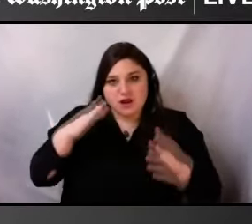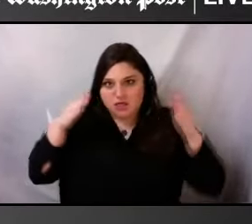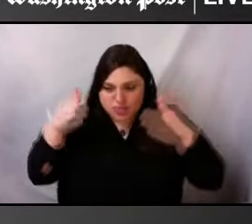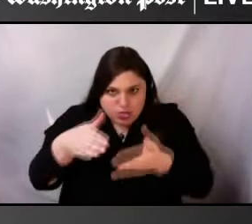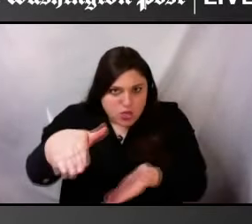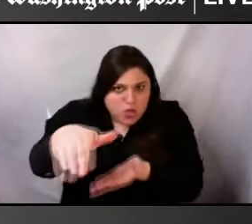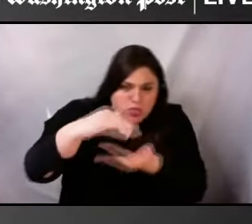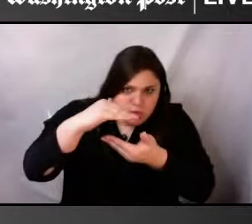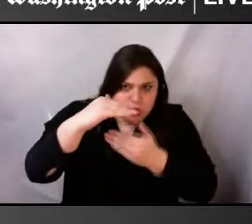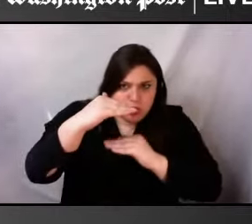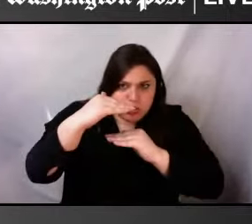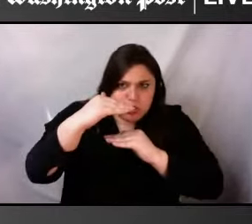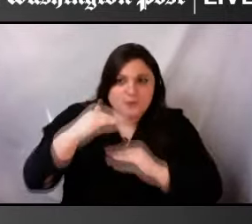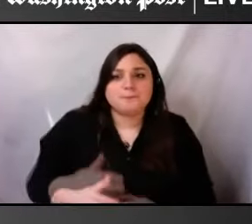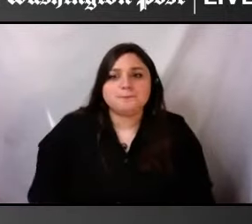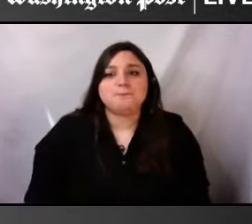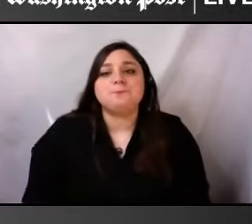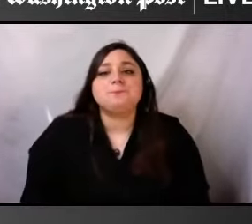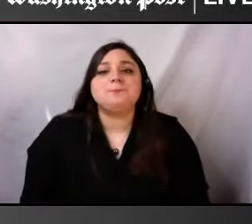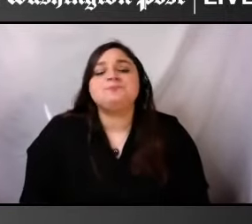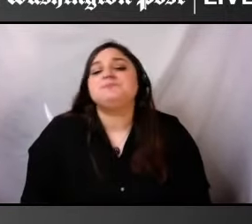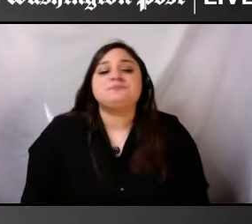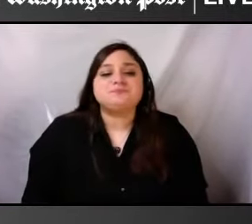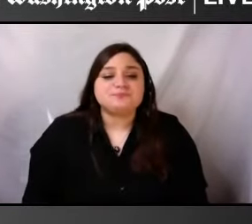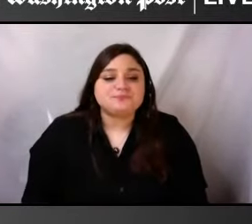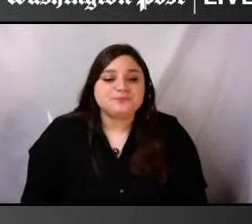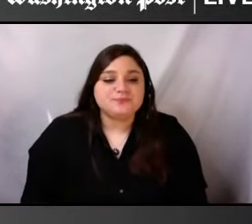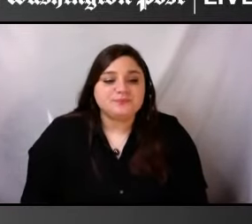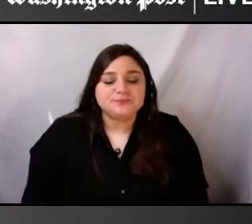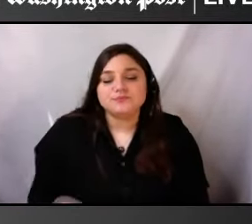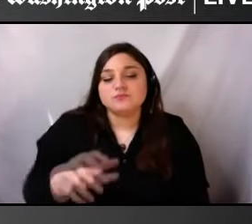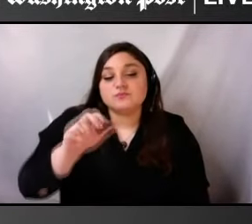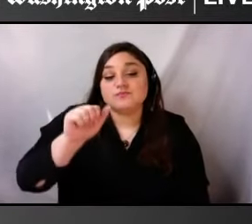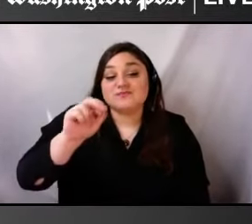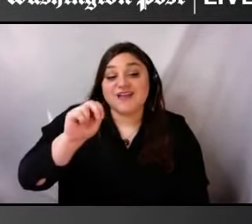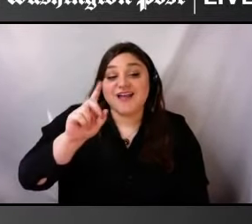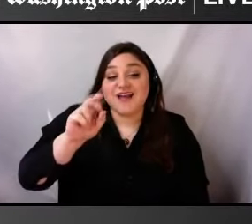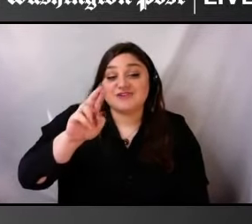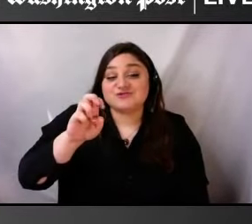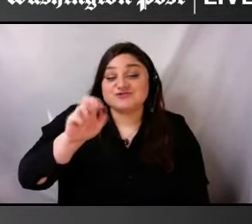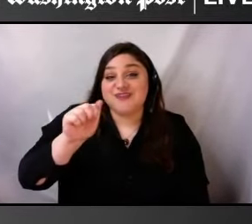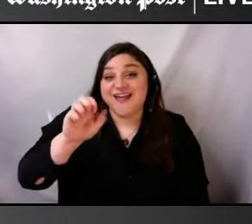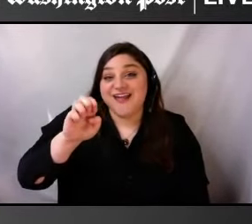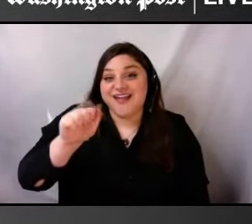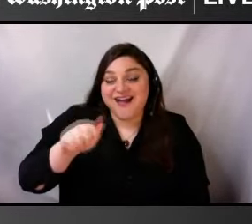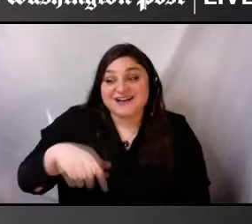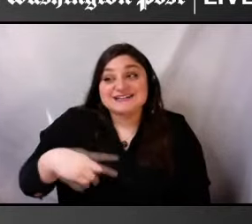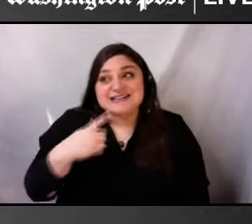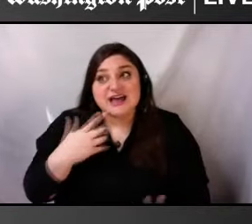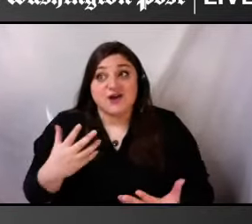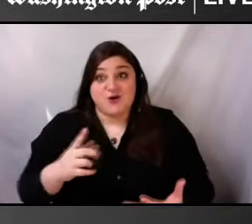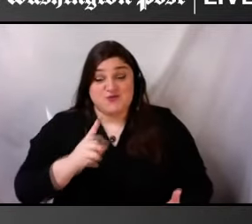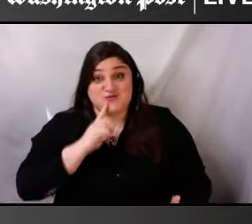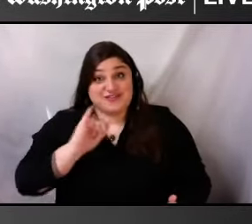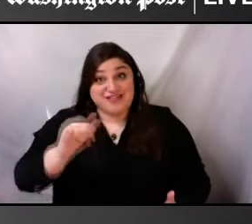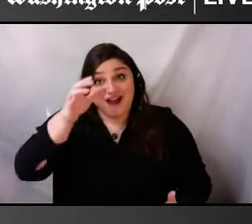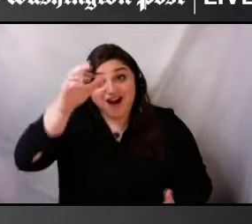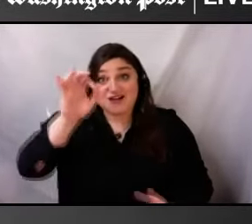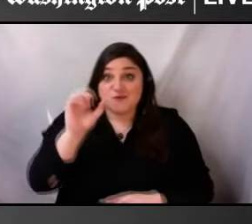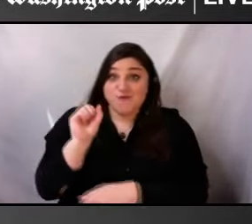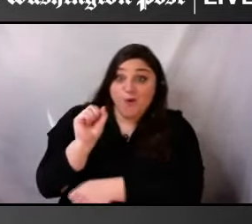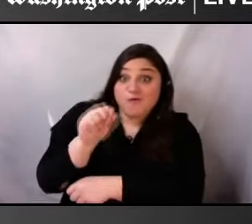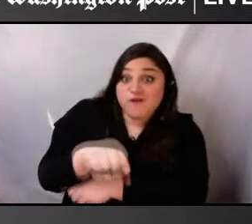Yes. So, even the concept of overcoming is very interesting, and we, within the disability